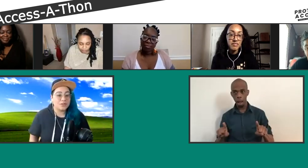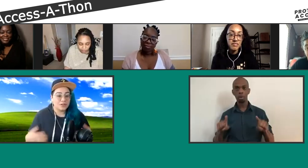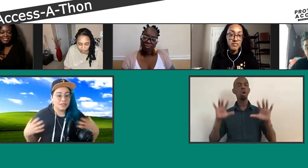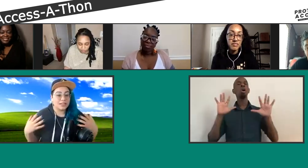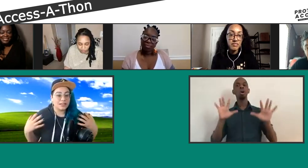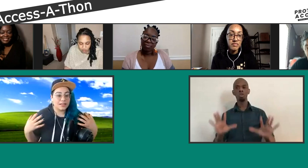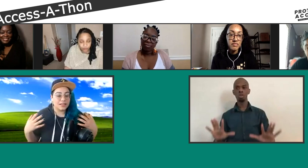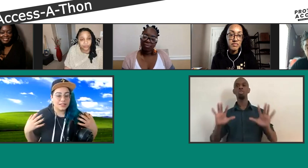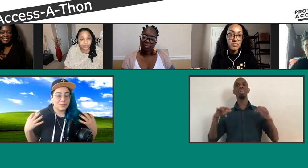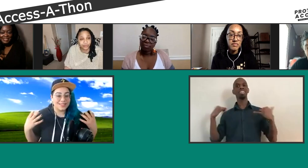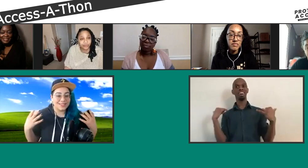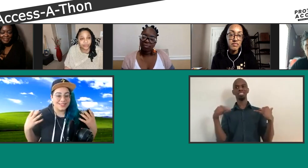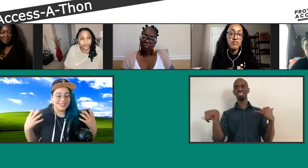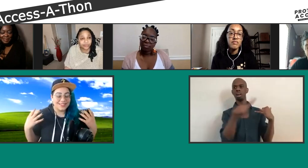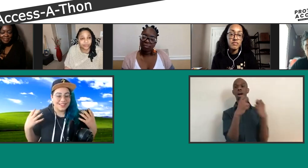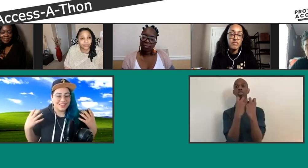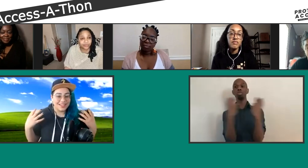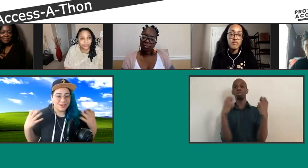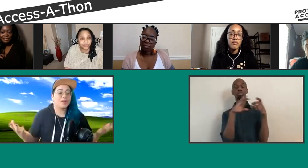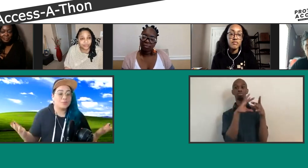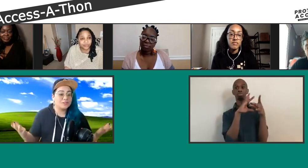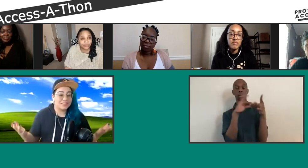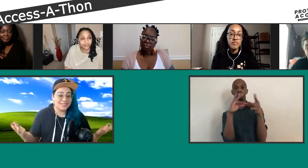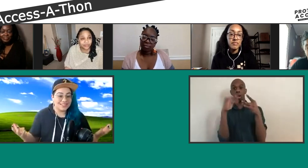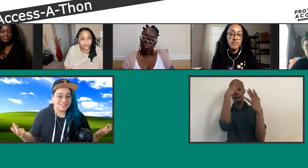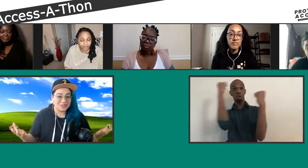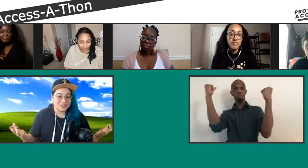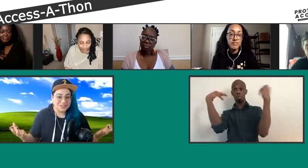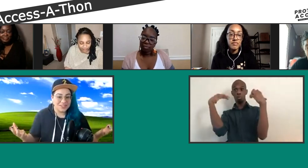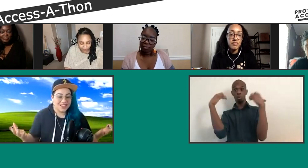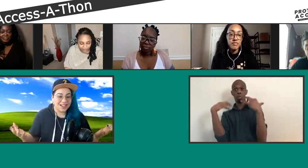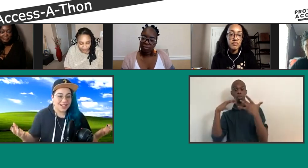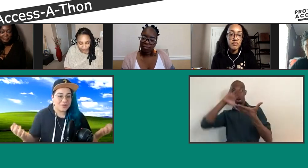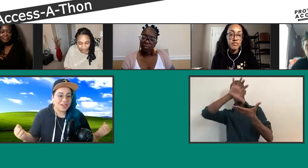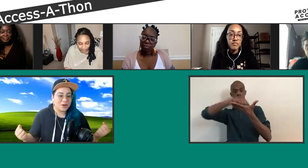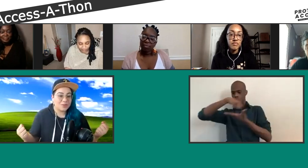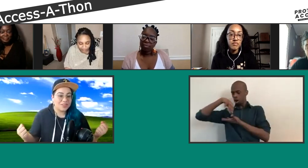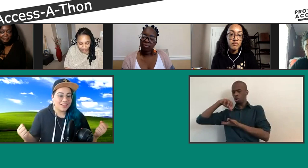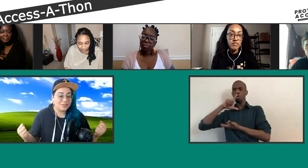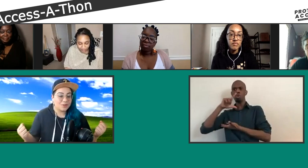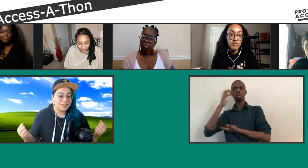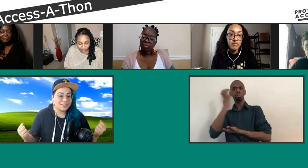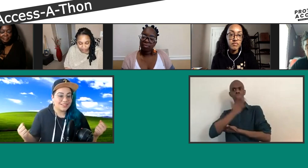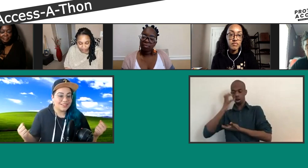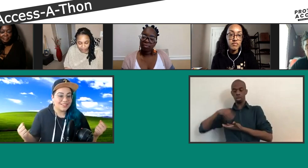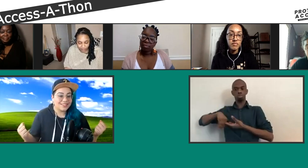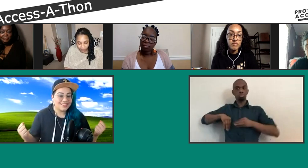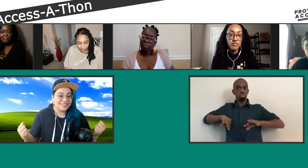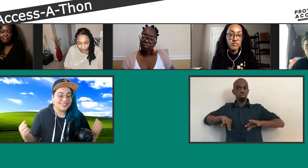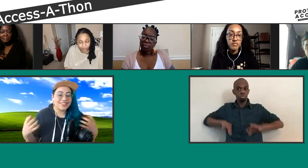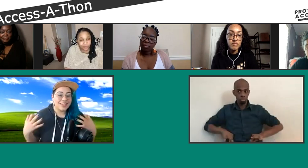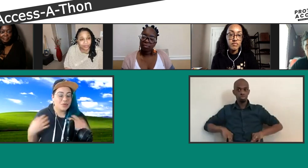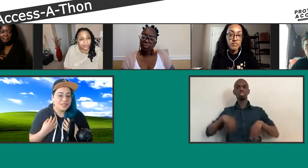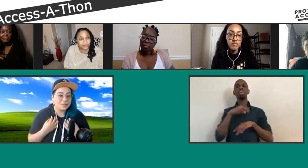you. Your insight has been incredible to listen to. Um, and I hope that everyone is,